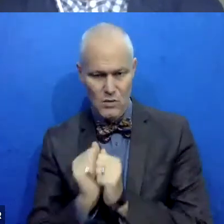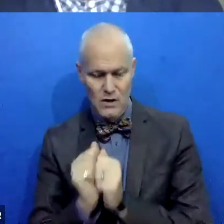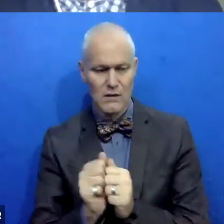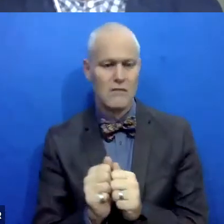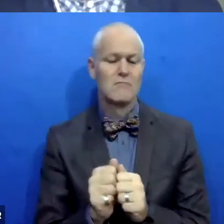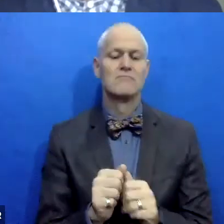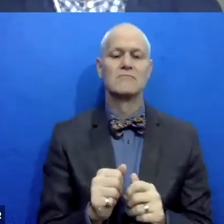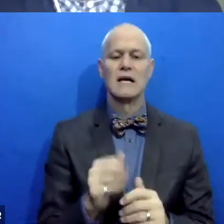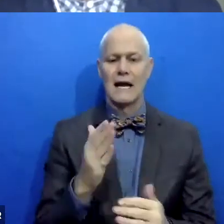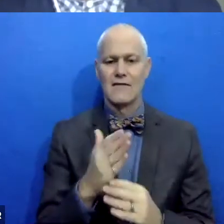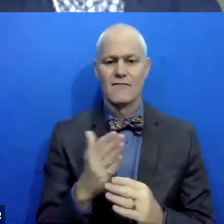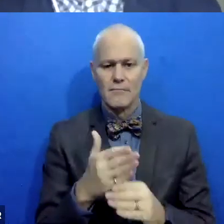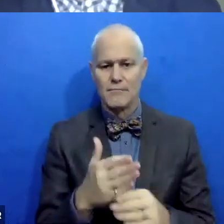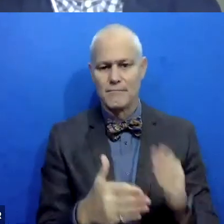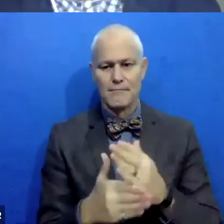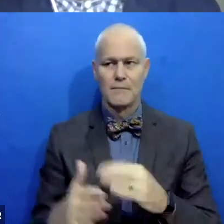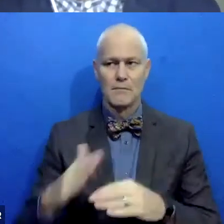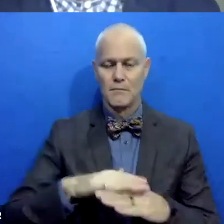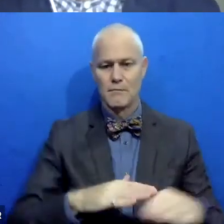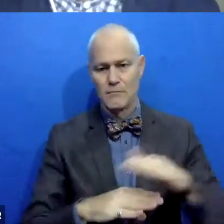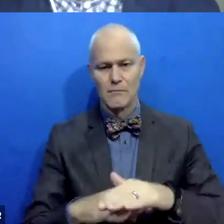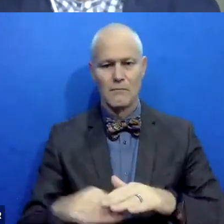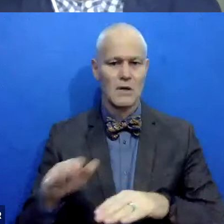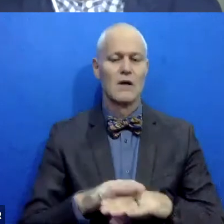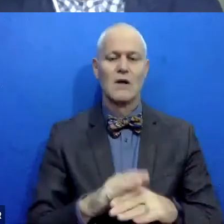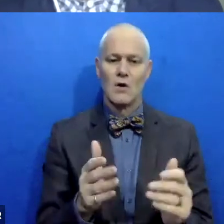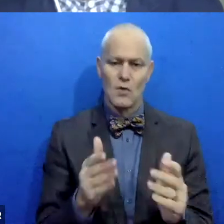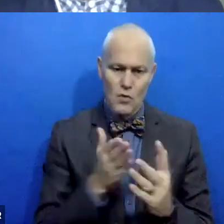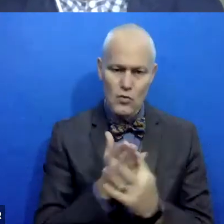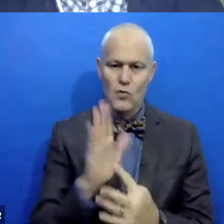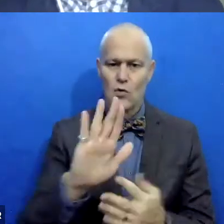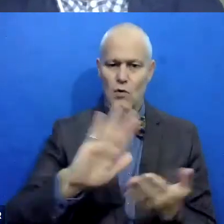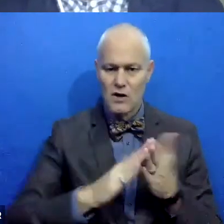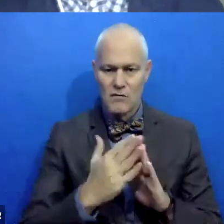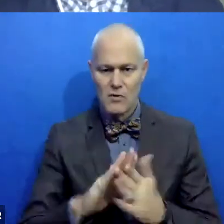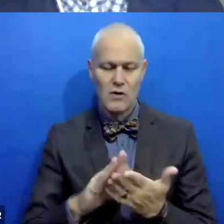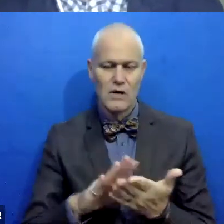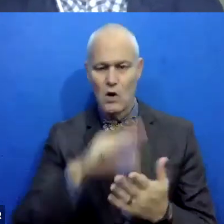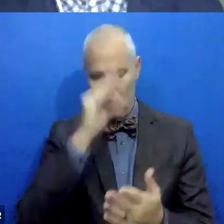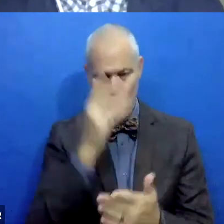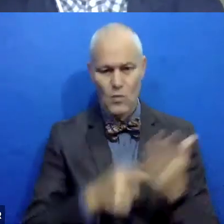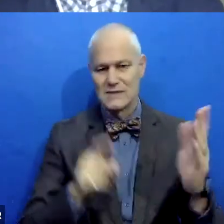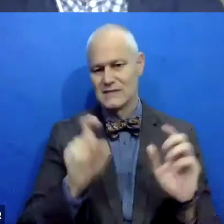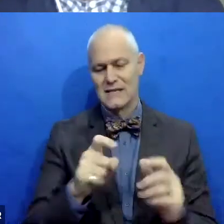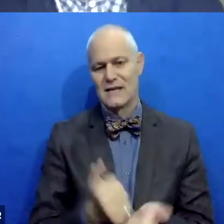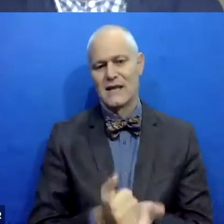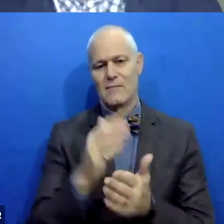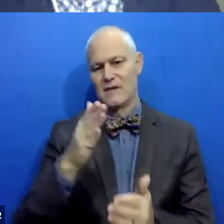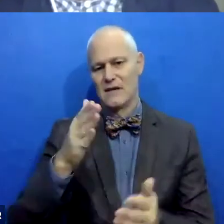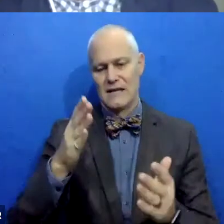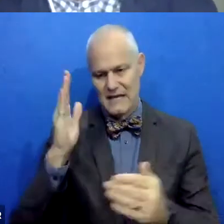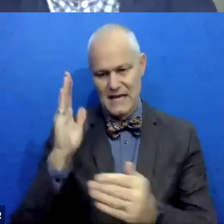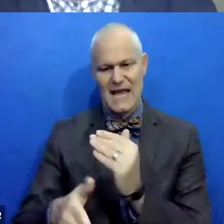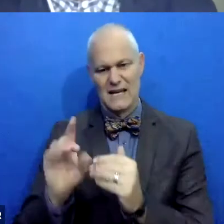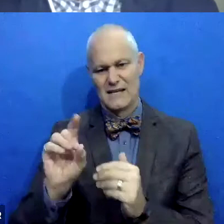really building this, uh, by and through community to teach us what is needed in order for this to end. So, um, that's all I would